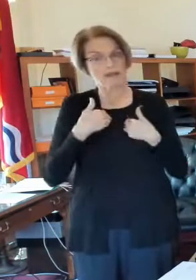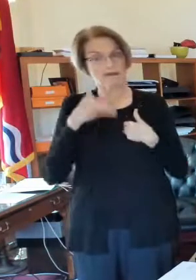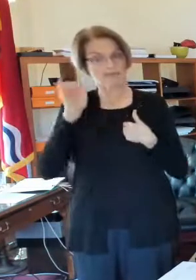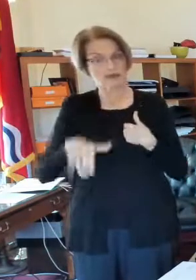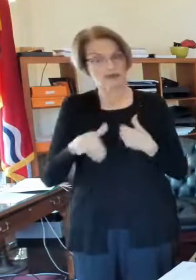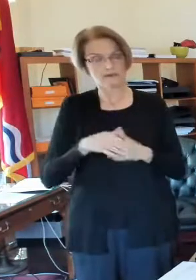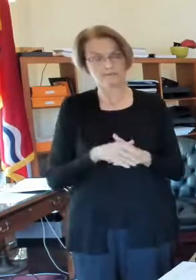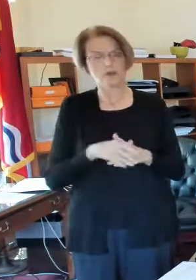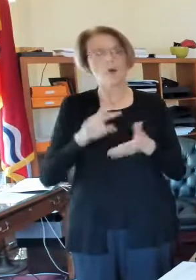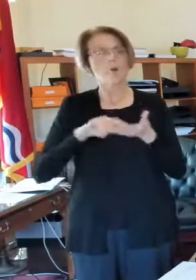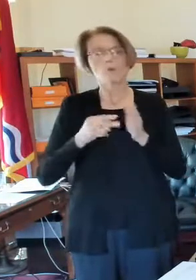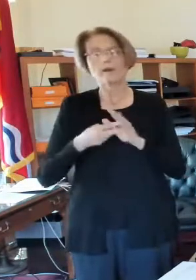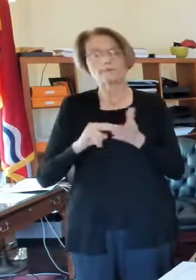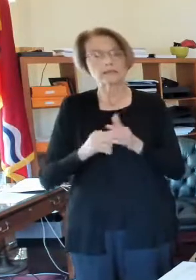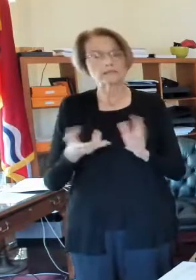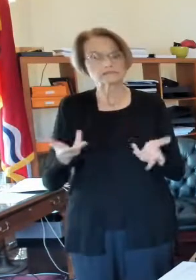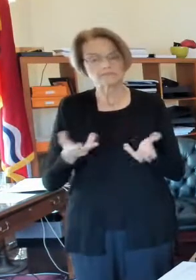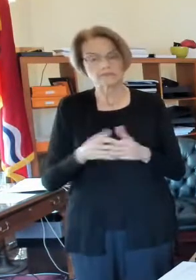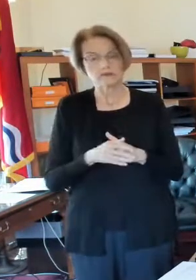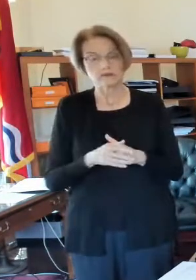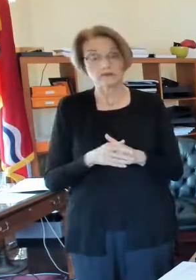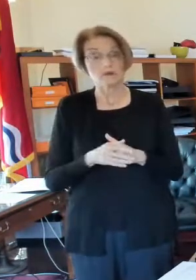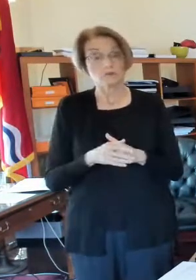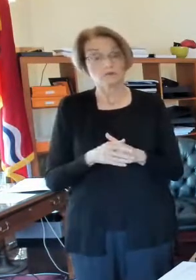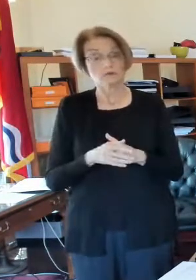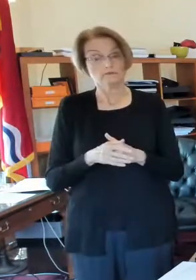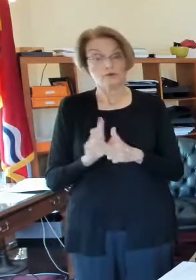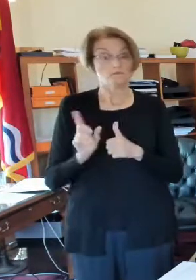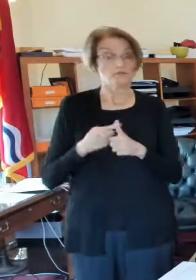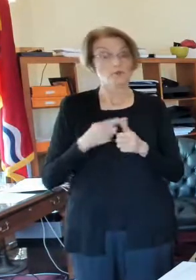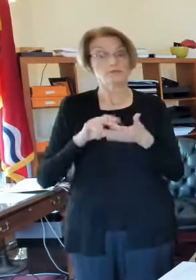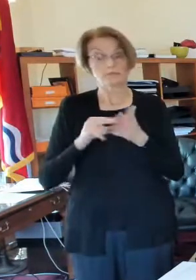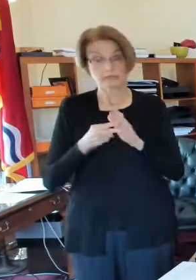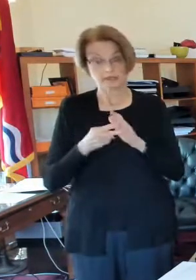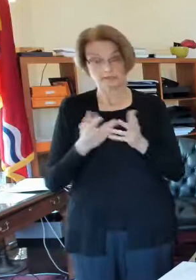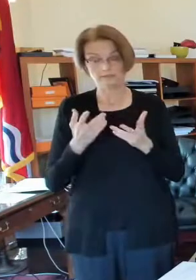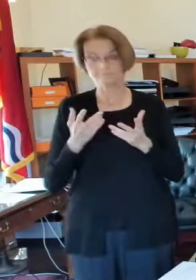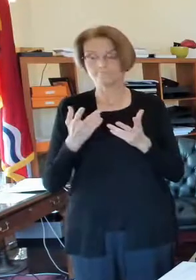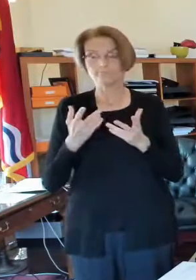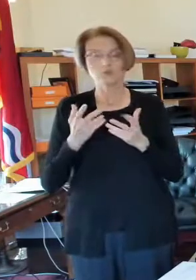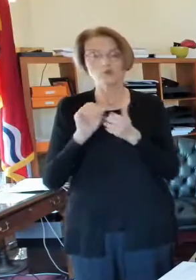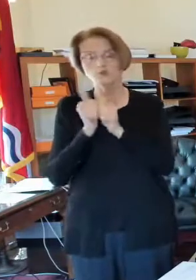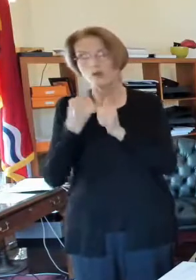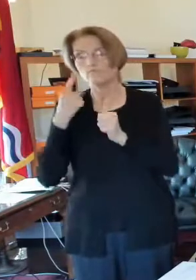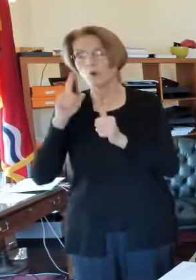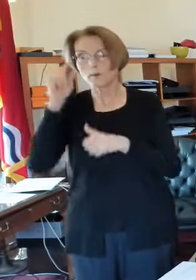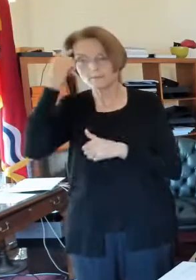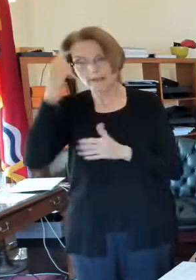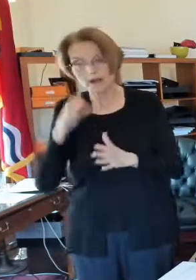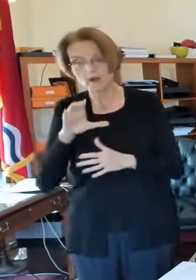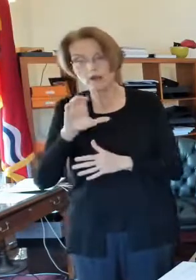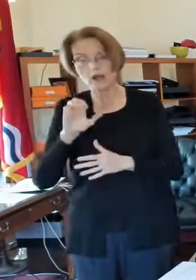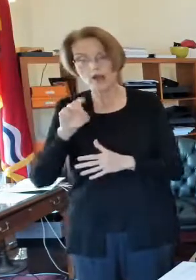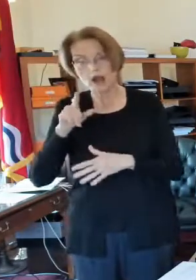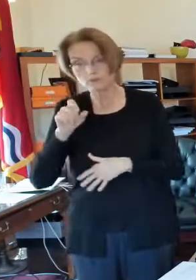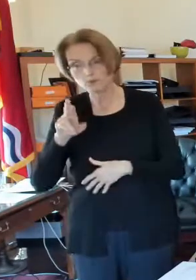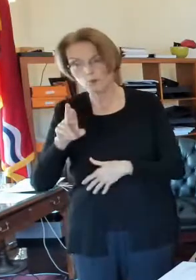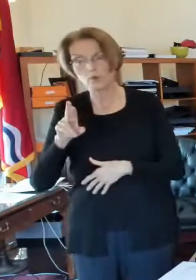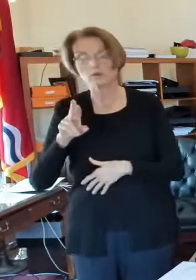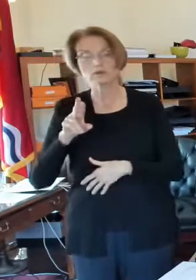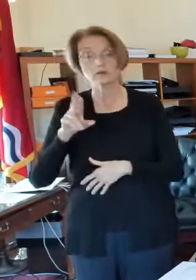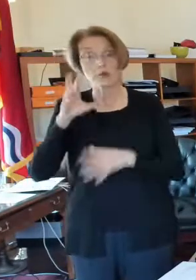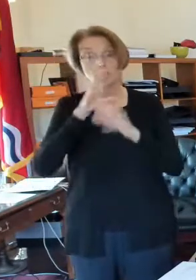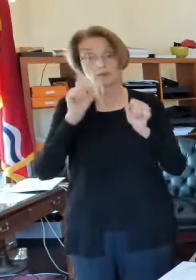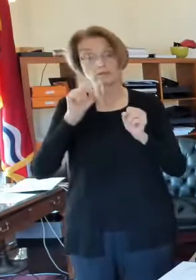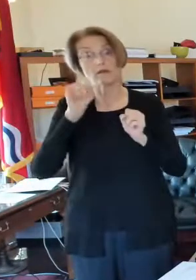And what it means is that, one, to run for mayor, comptroller, president of the board of aldermen, or aldermen,